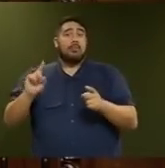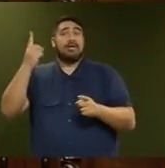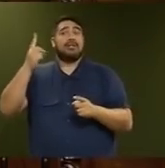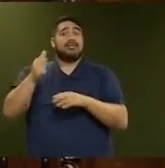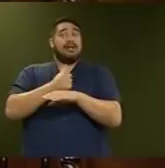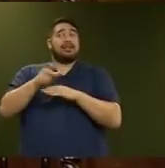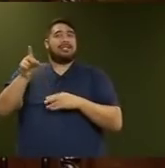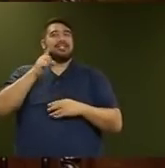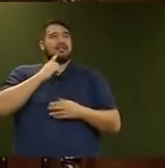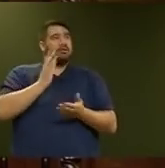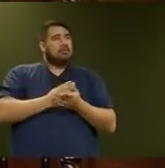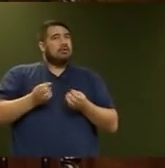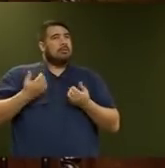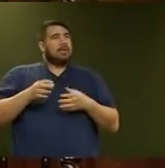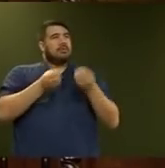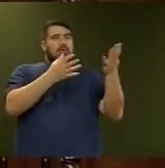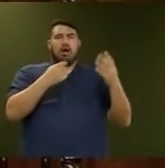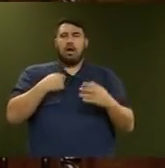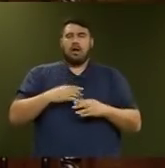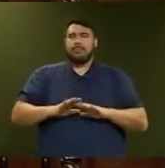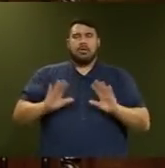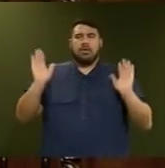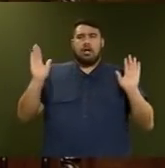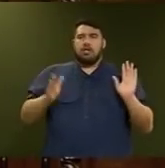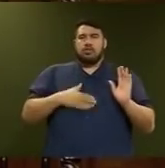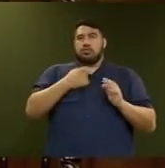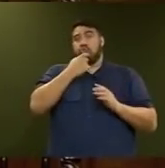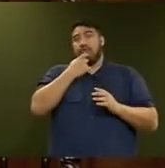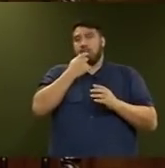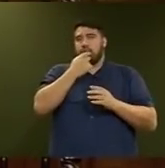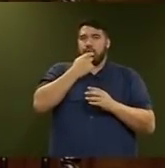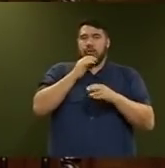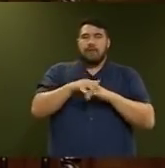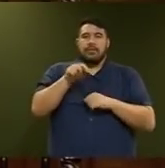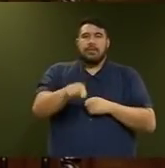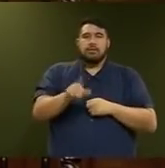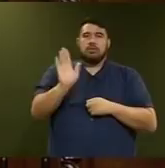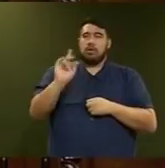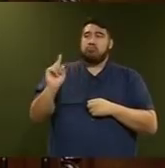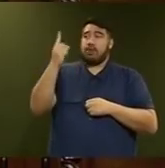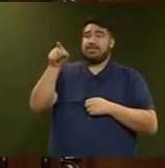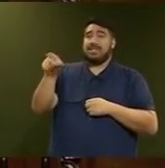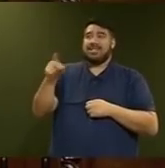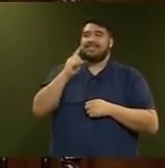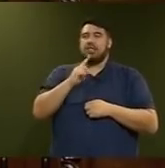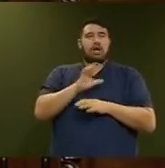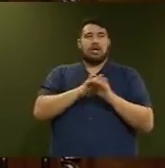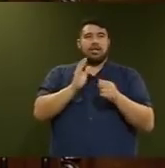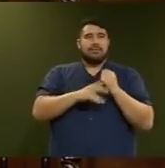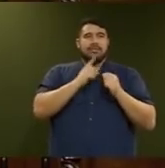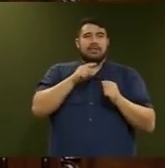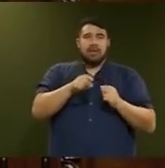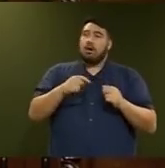I'm not prepared to referee this. I've had an assurance from the Acting Prime Minister that he did not say that